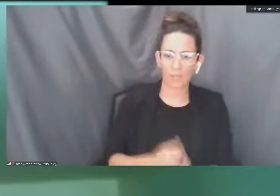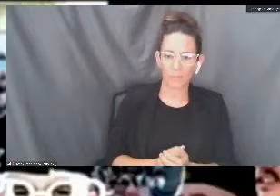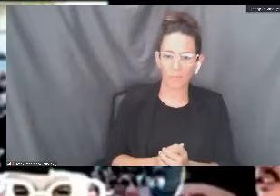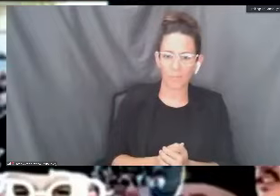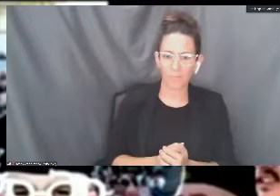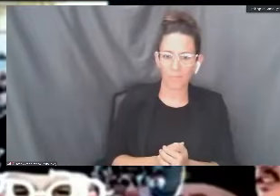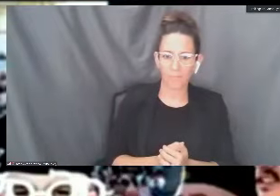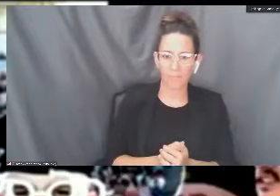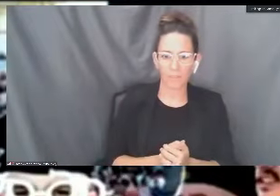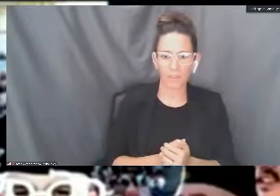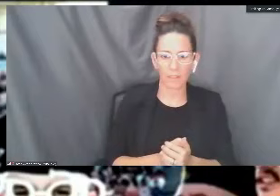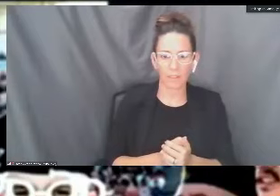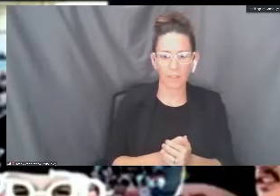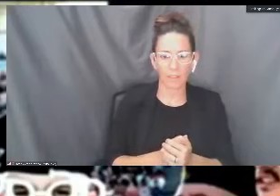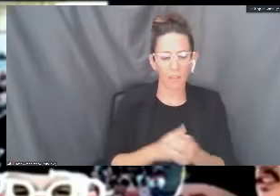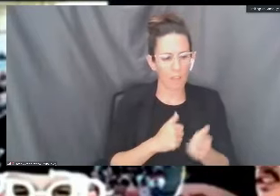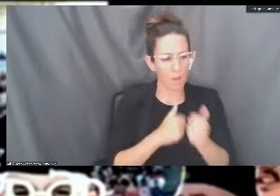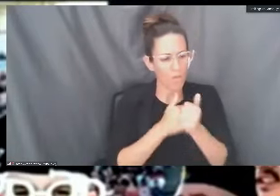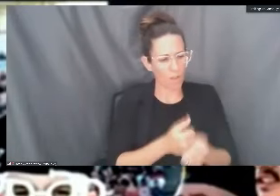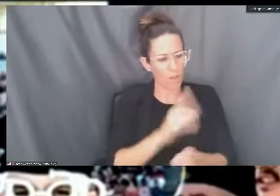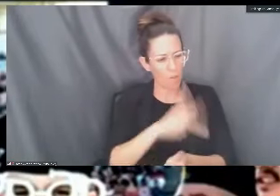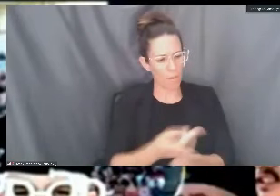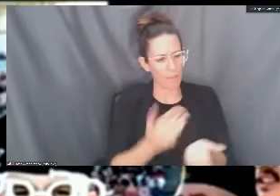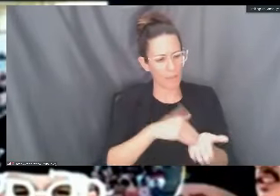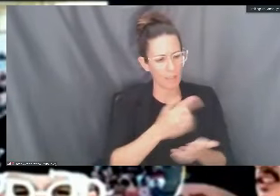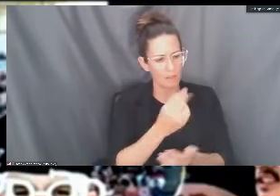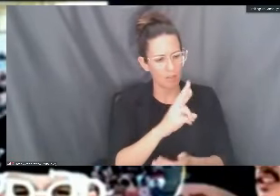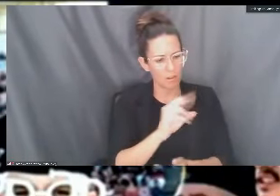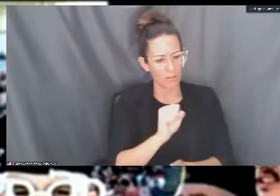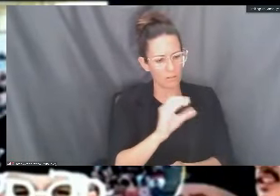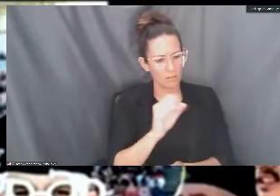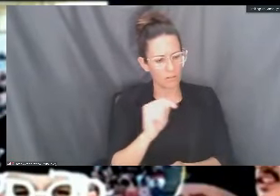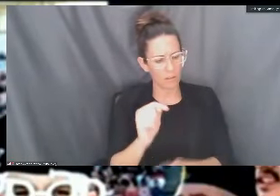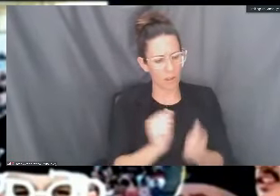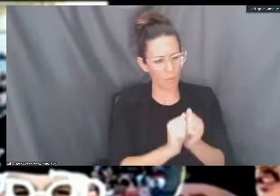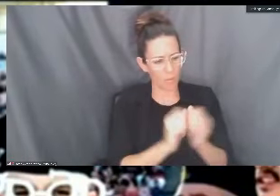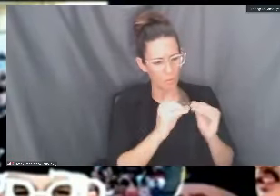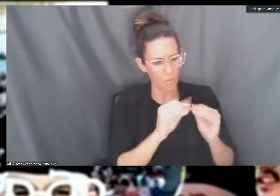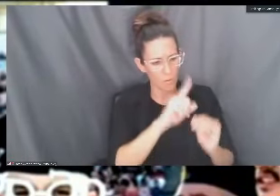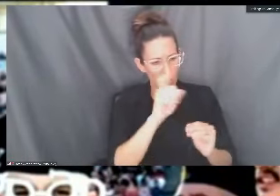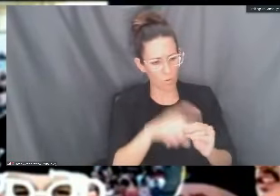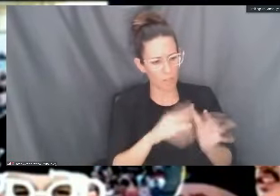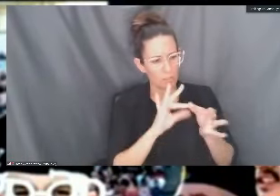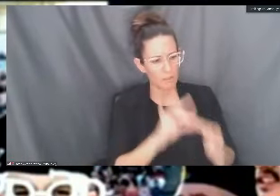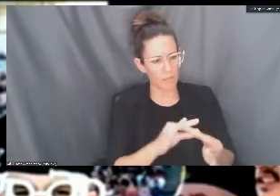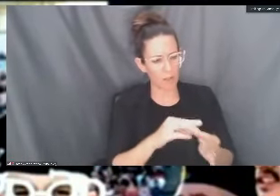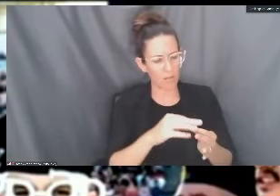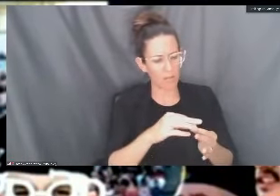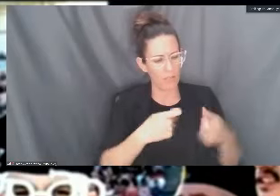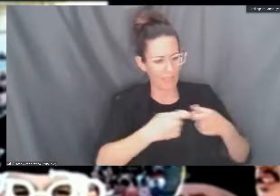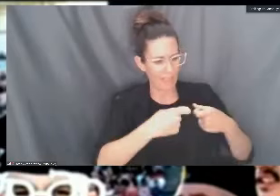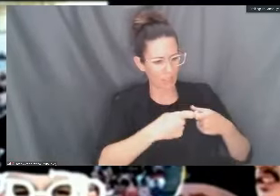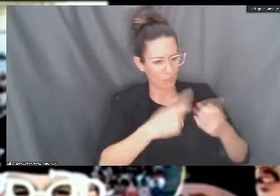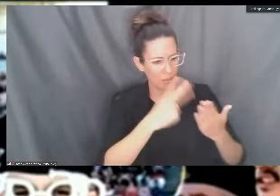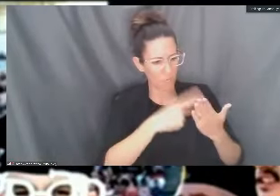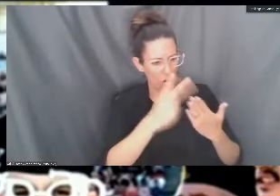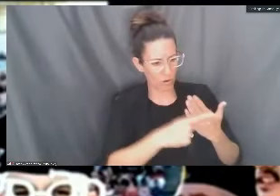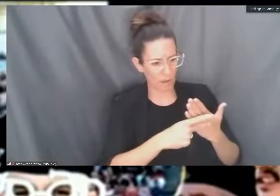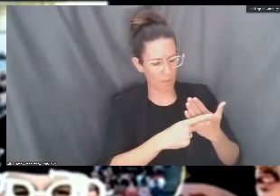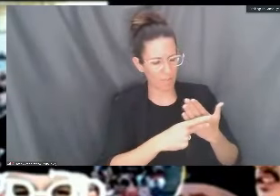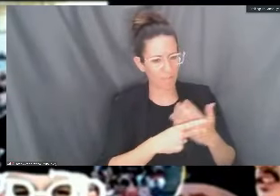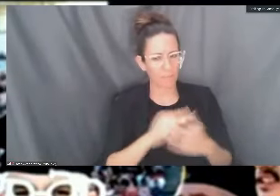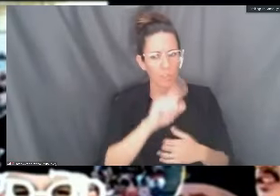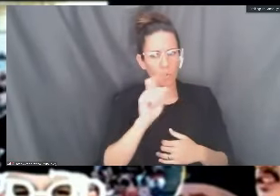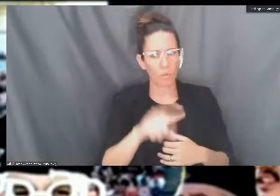Thank you. Let me follow up, if I may, Dr. Scott, with a question about the electrical program. I want to enroll